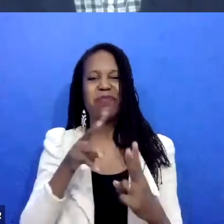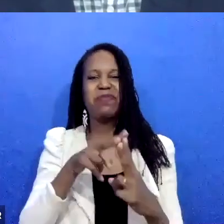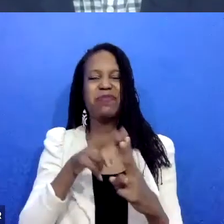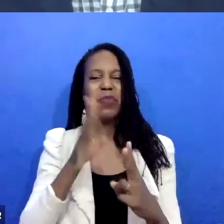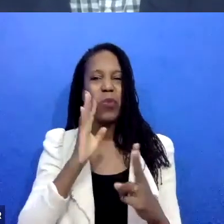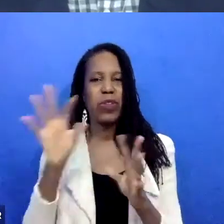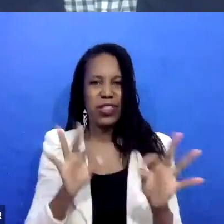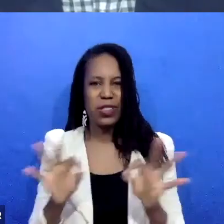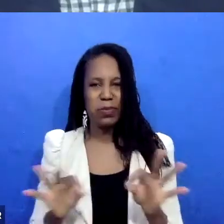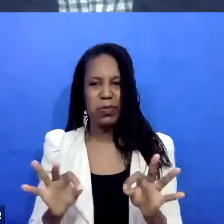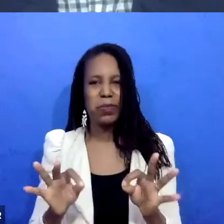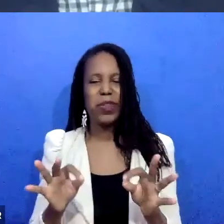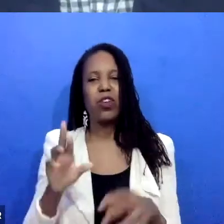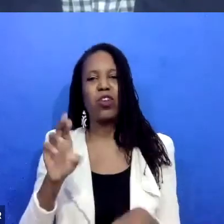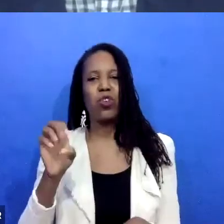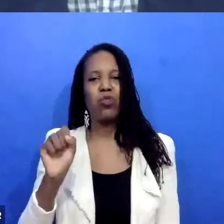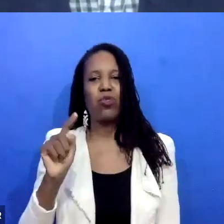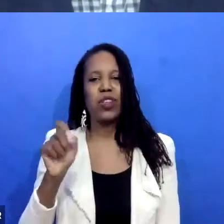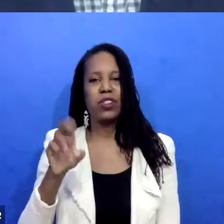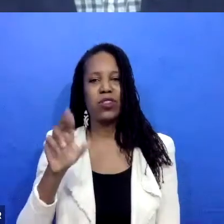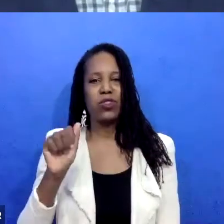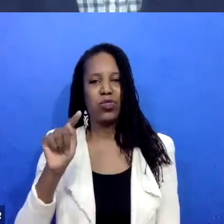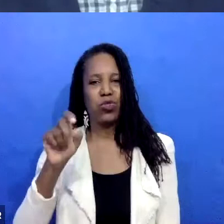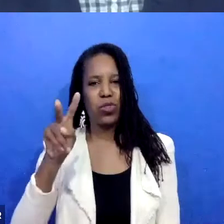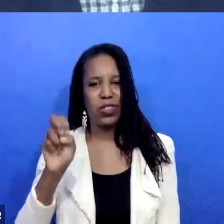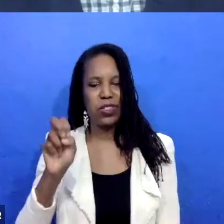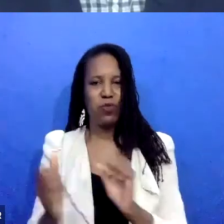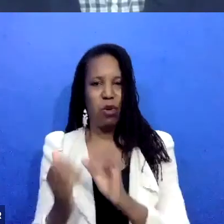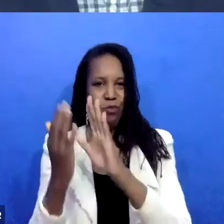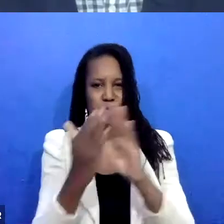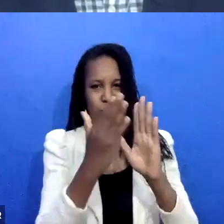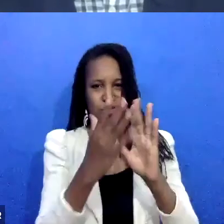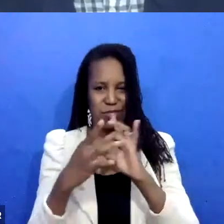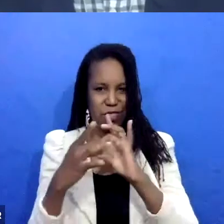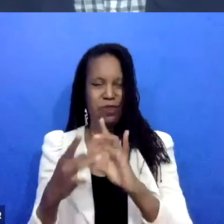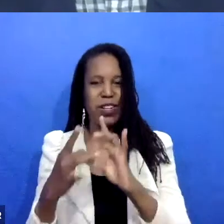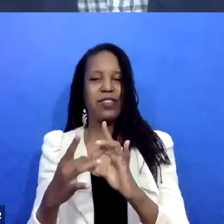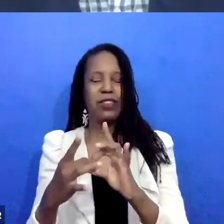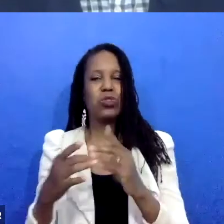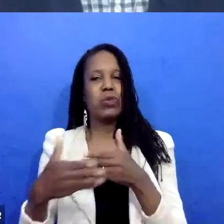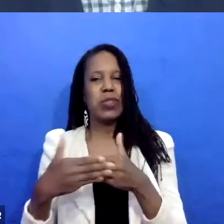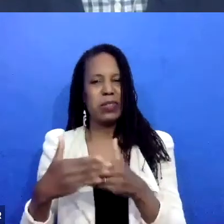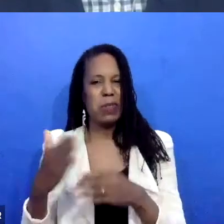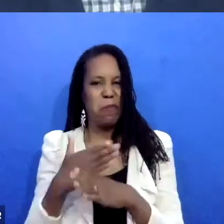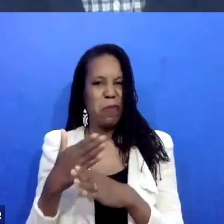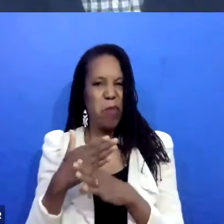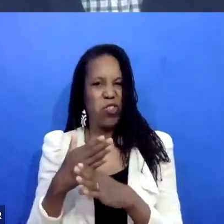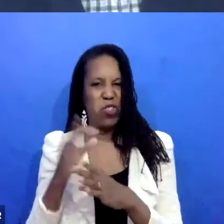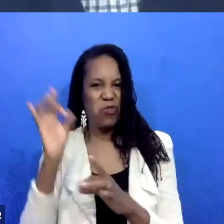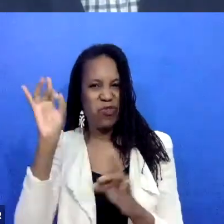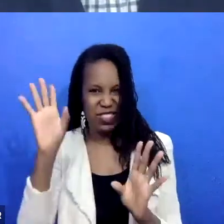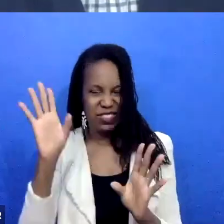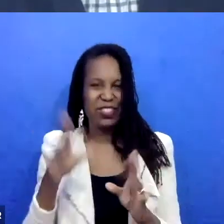with intimate partner violence. Because of the nature of this discussion and the fact that